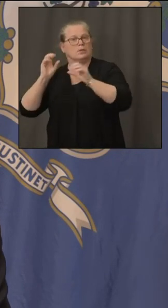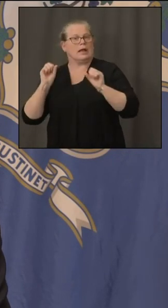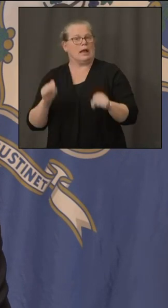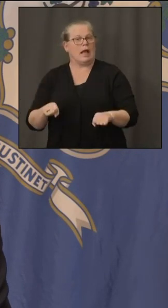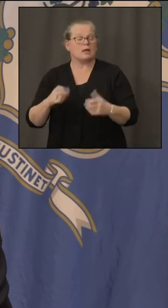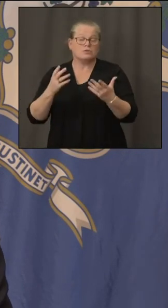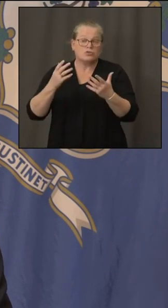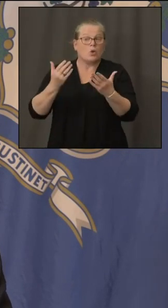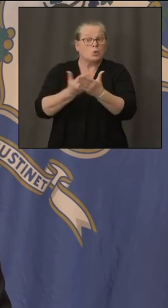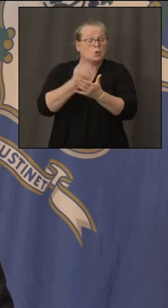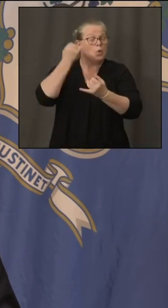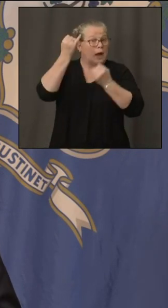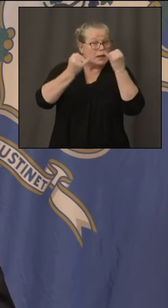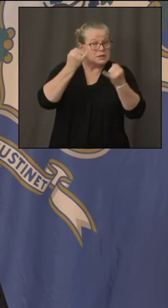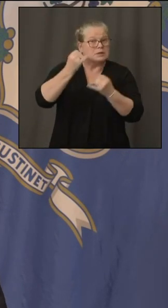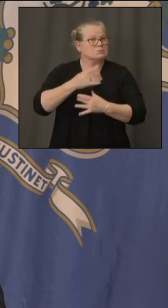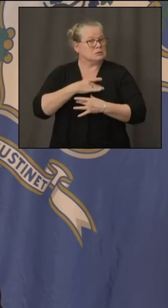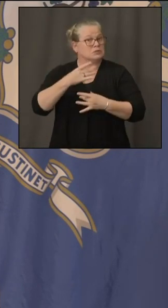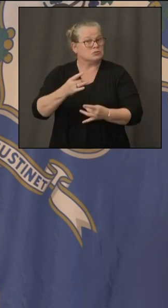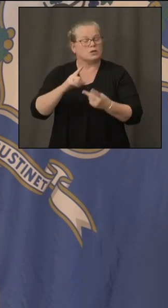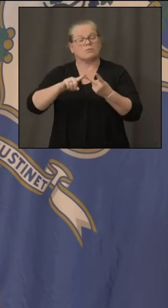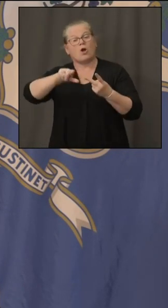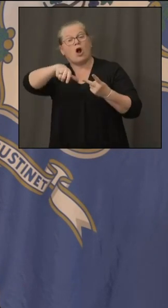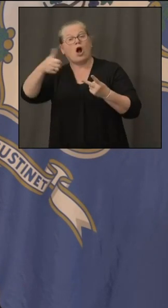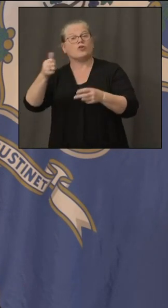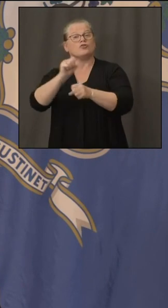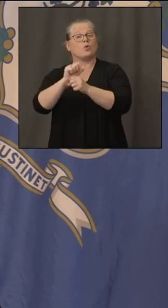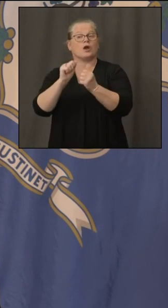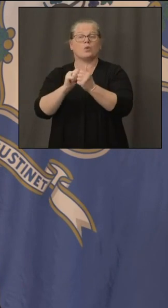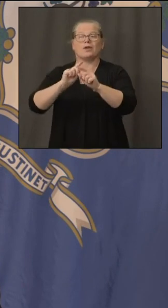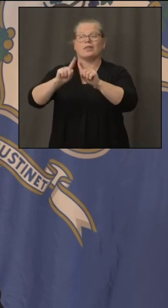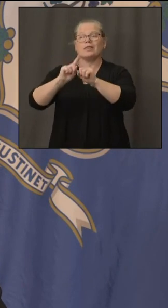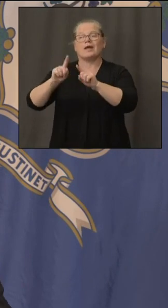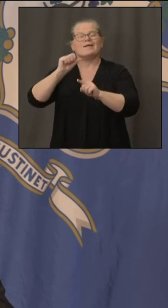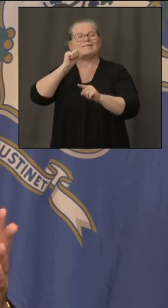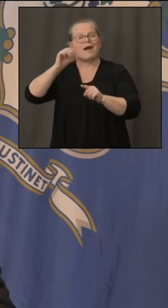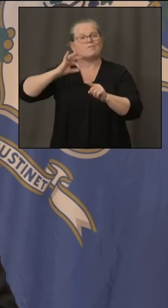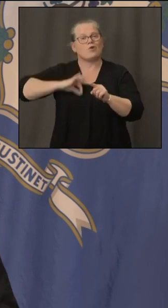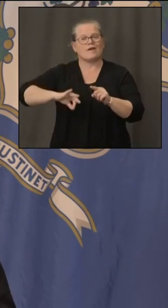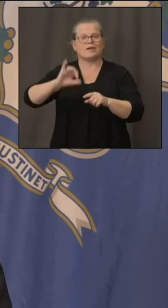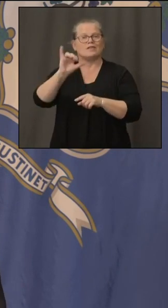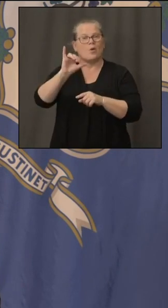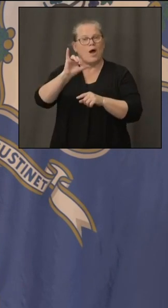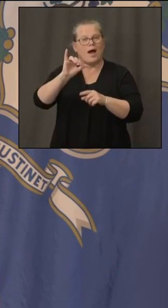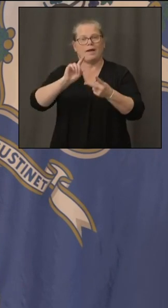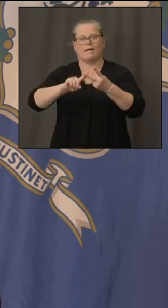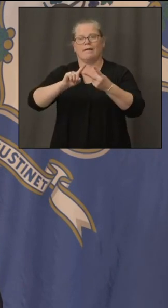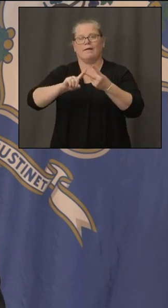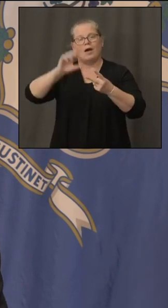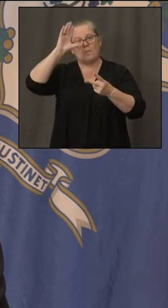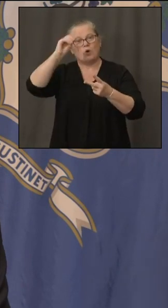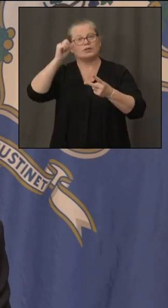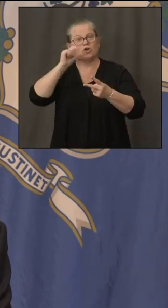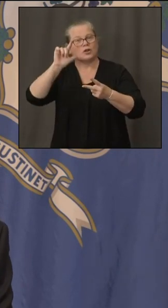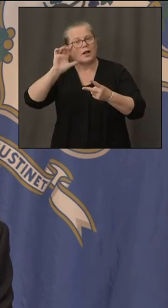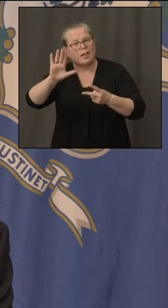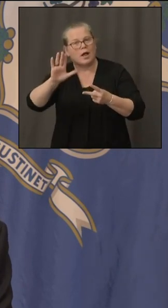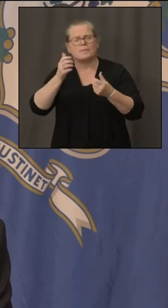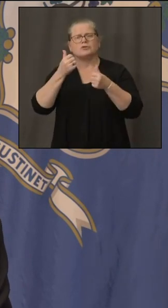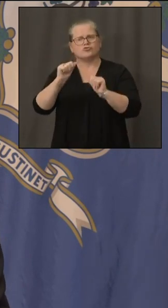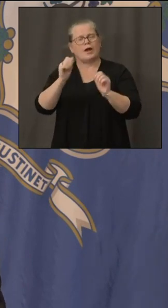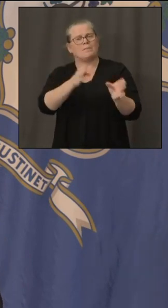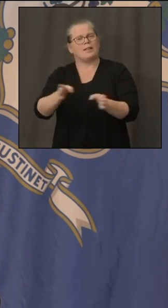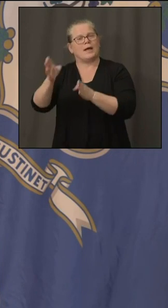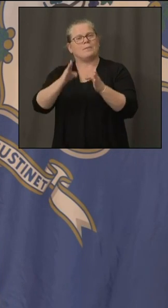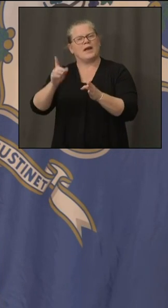others are teaming with some of the not-for-profits uh a y or a boys and girls club and trying to get an arrangement there for those off